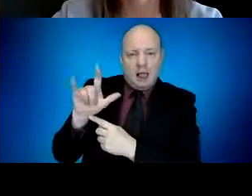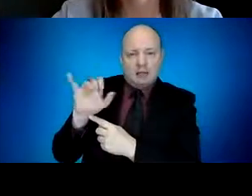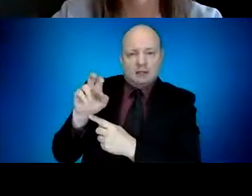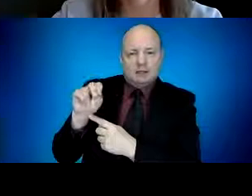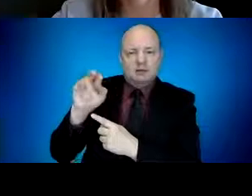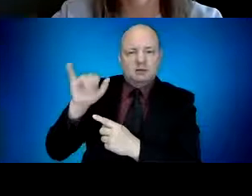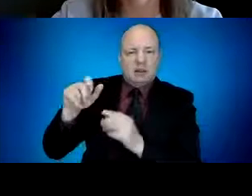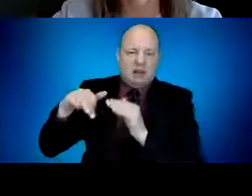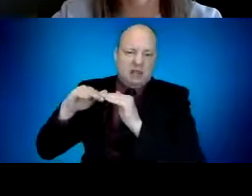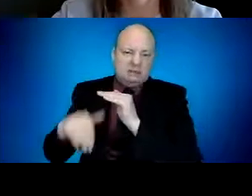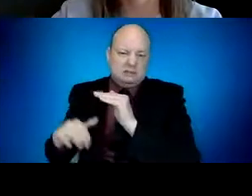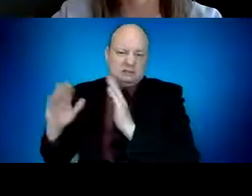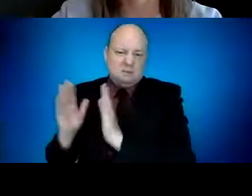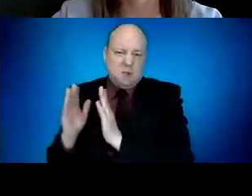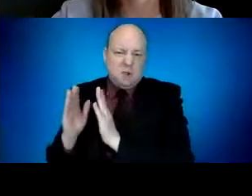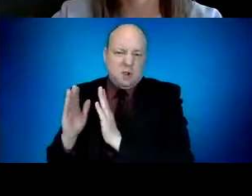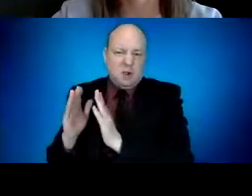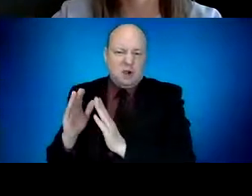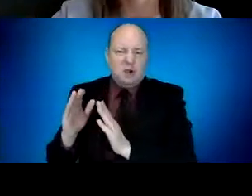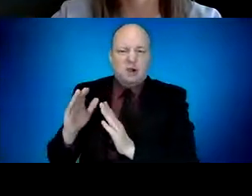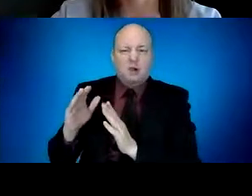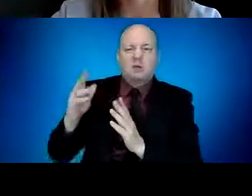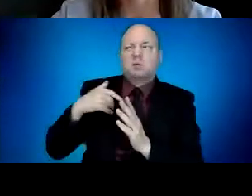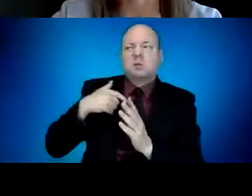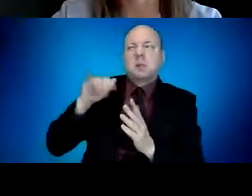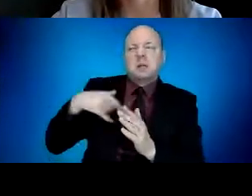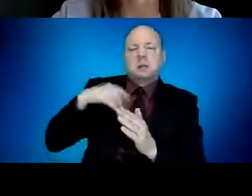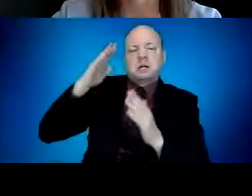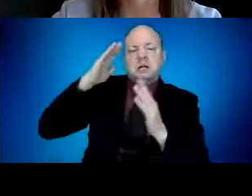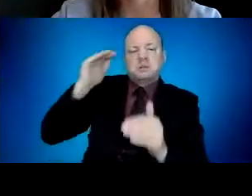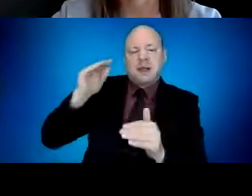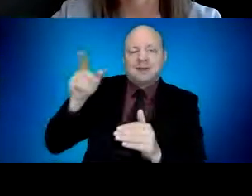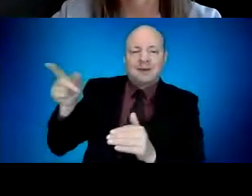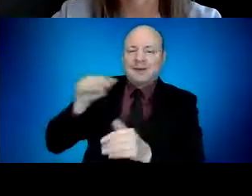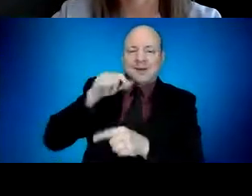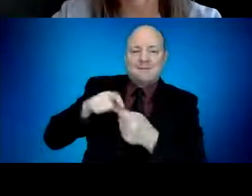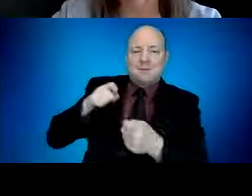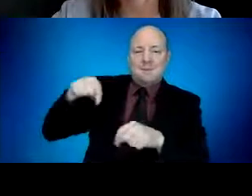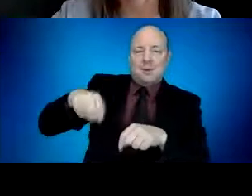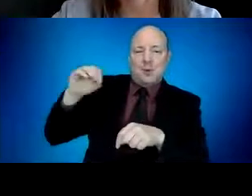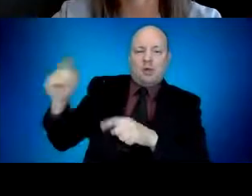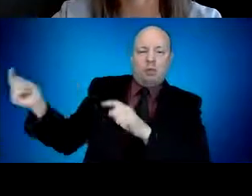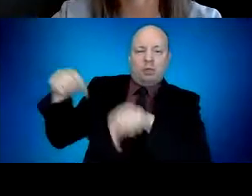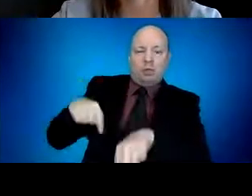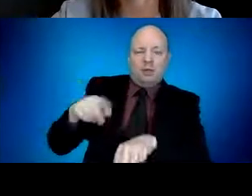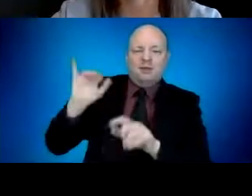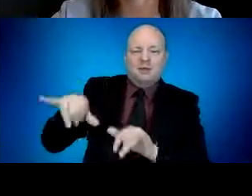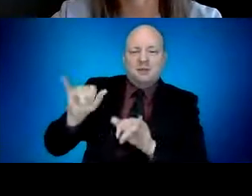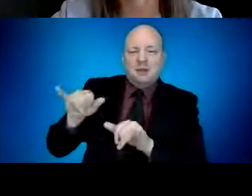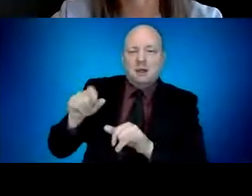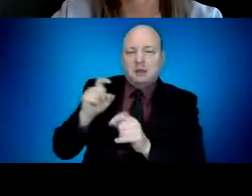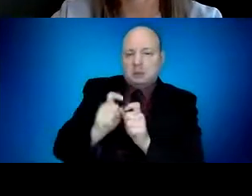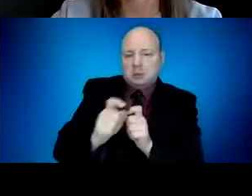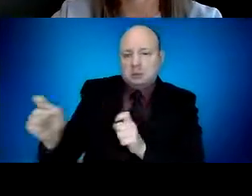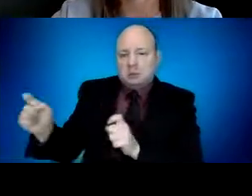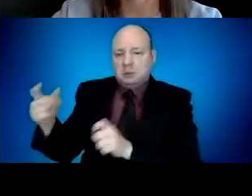to see a jump in the amount of vaccines allocated to retail pharmacies through the federal pharmacy program. We expect the retail pharmacy allocation